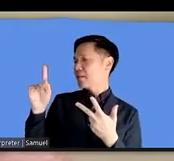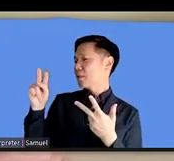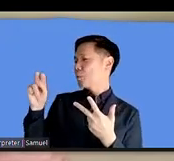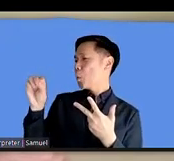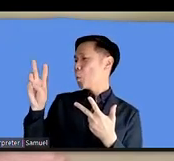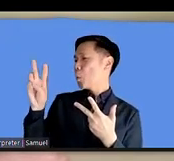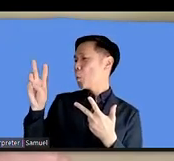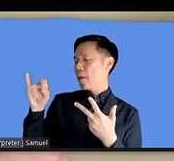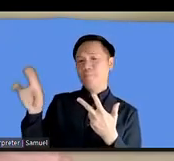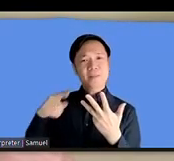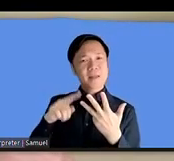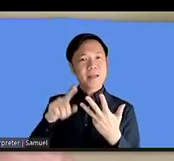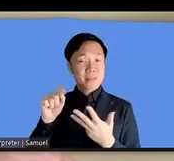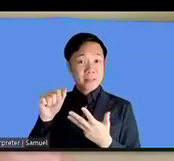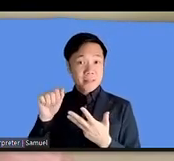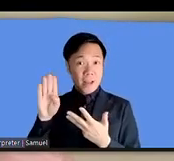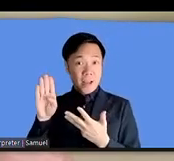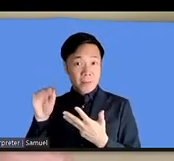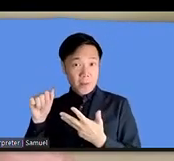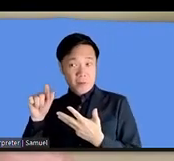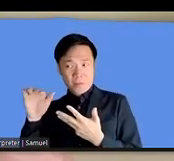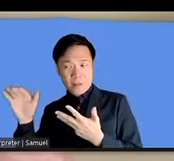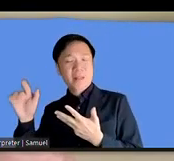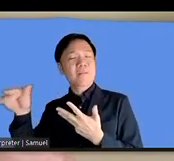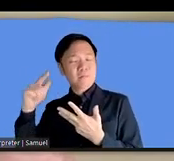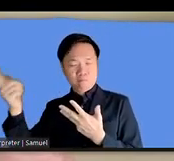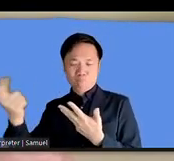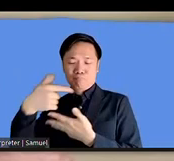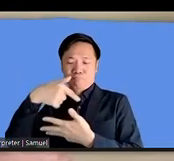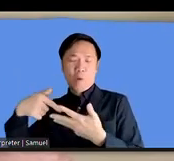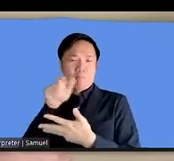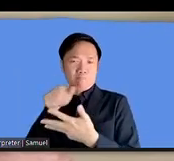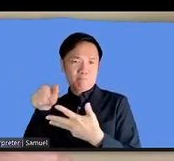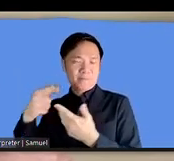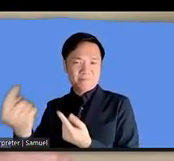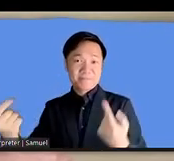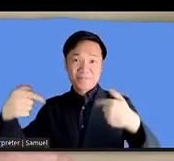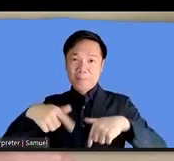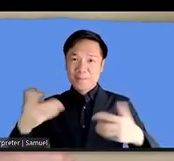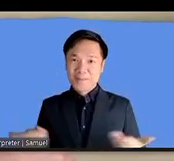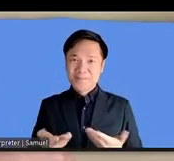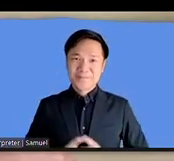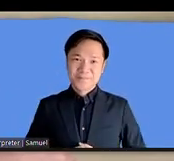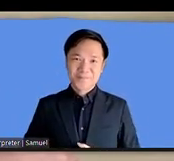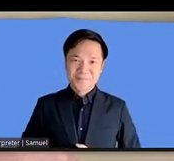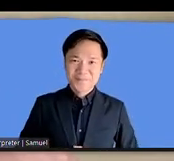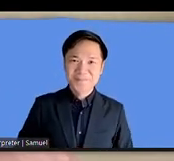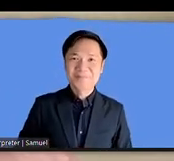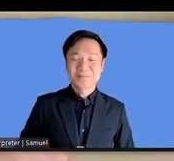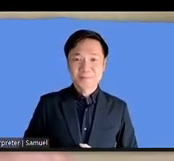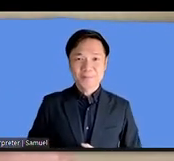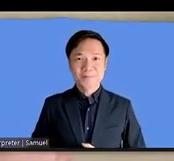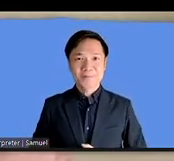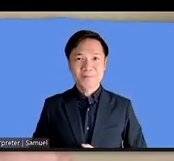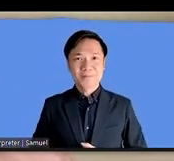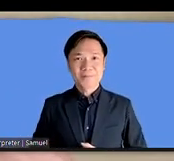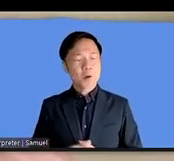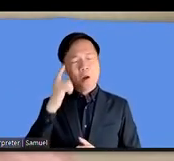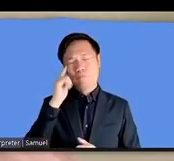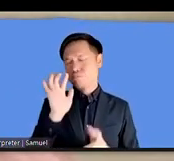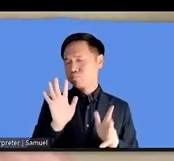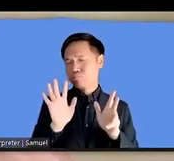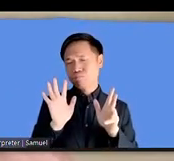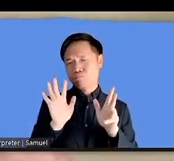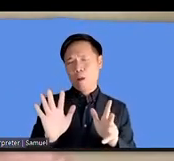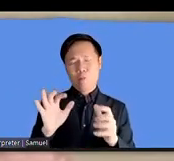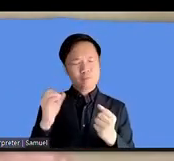for uh for being with us uh this is uh really uh a remarkable moment in